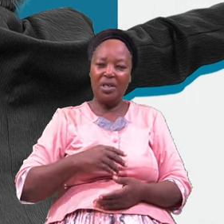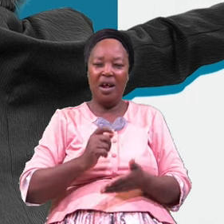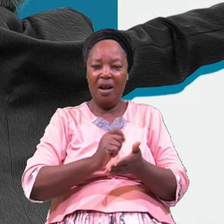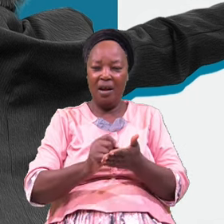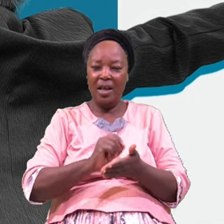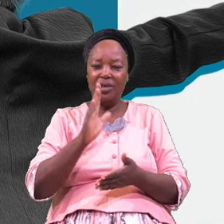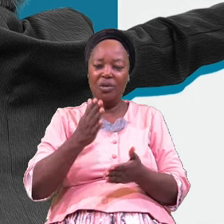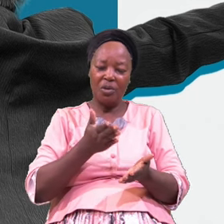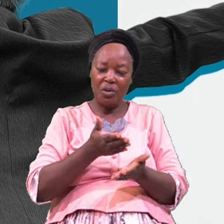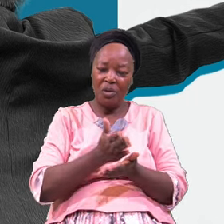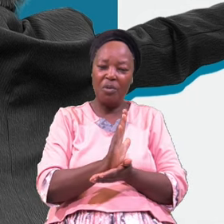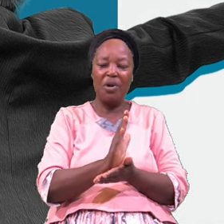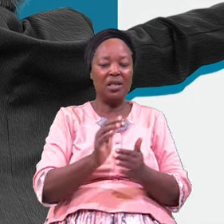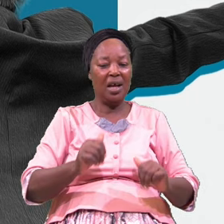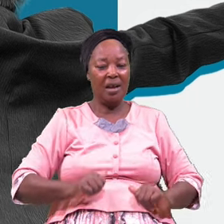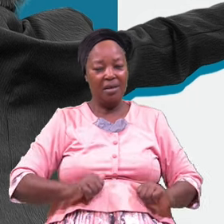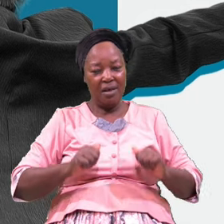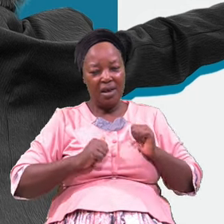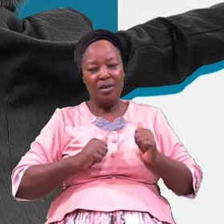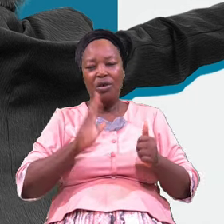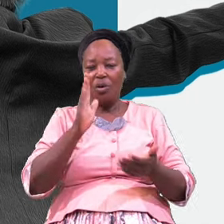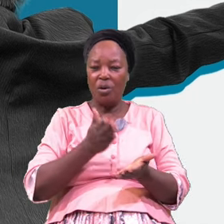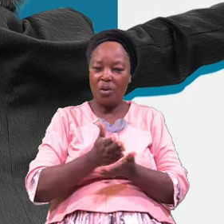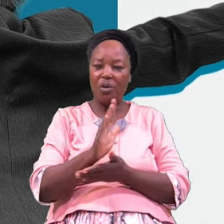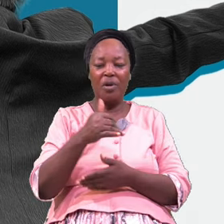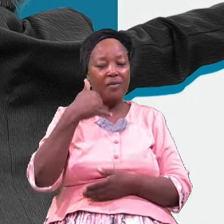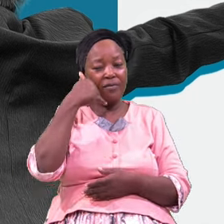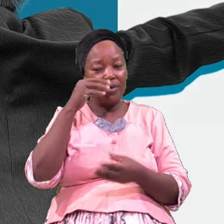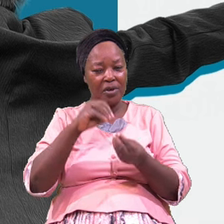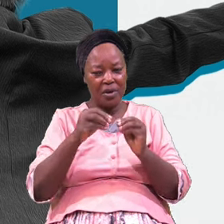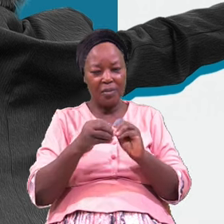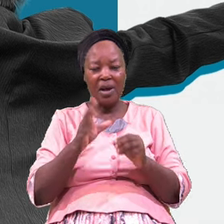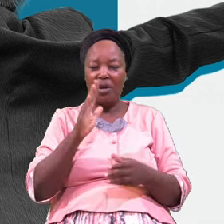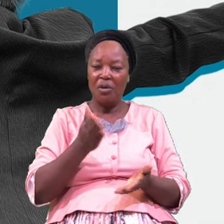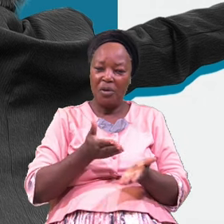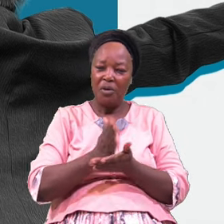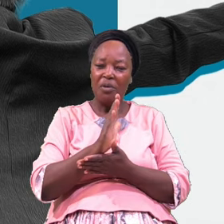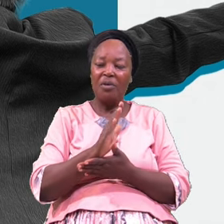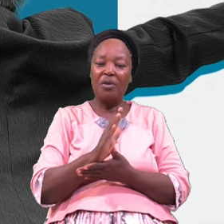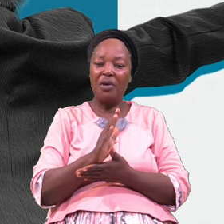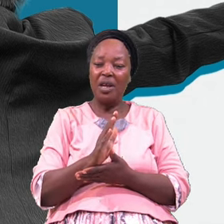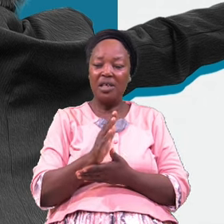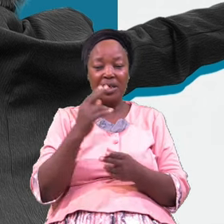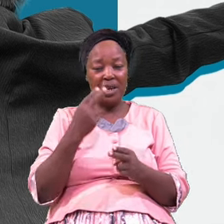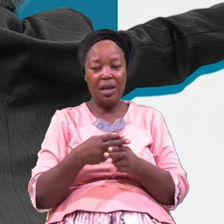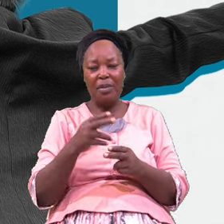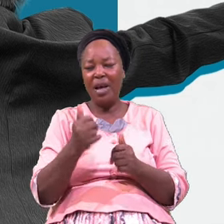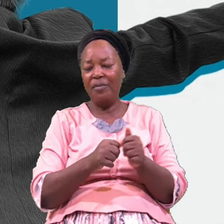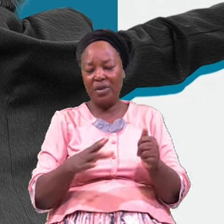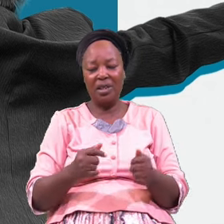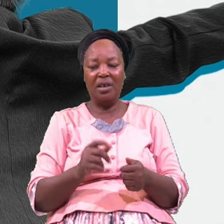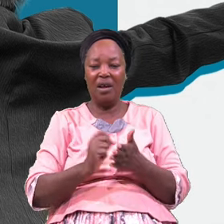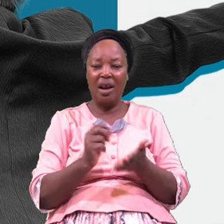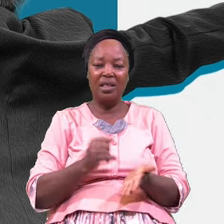Are You In Dubbo Are You In Pekka Katoz You Put Your Address There